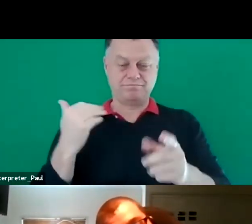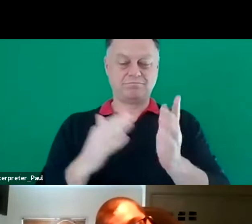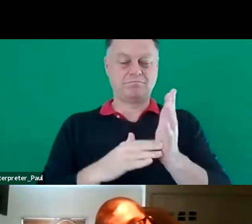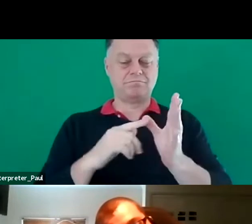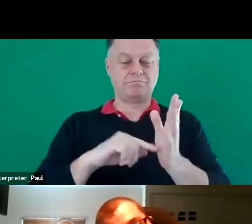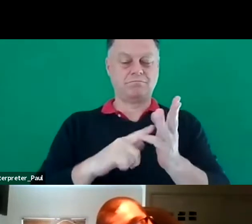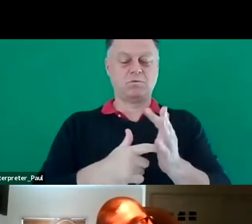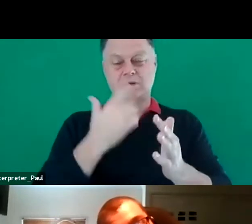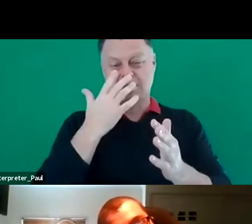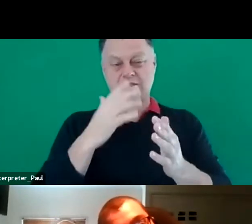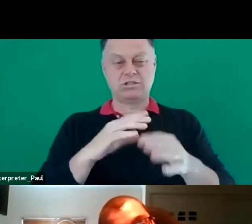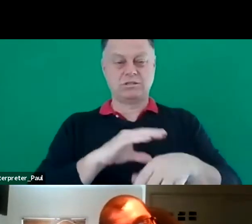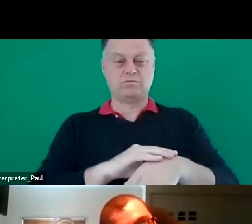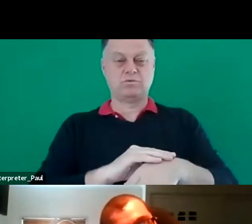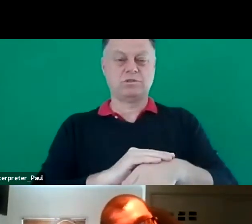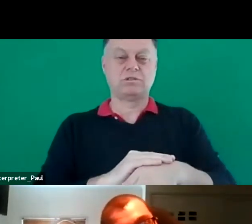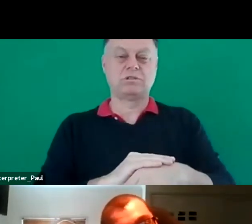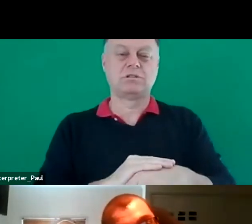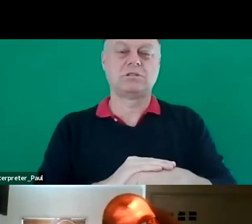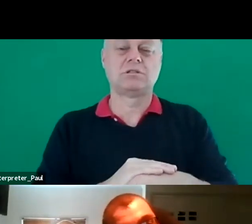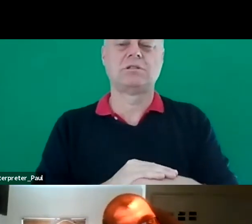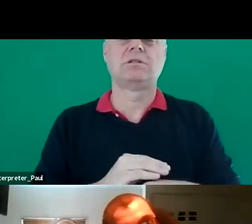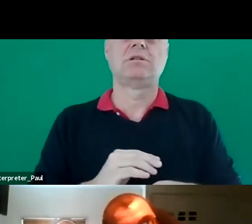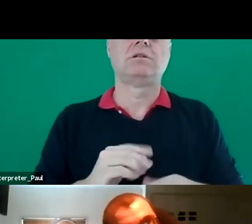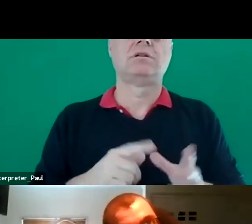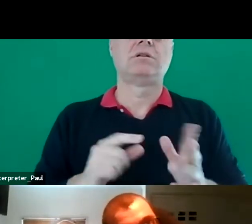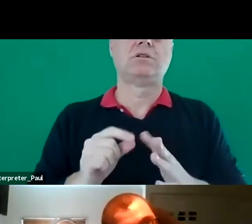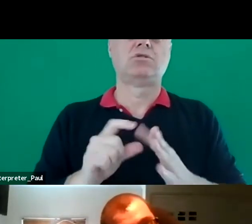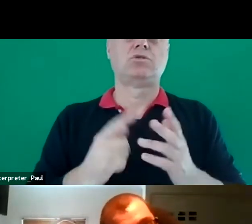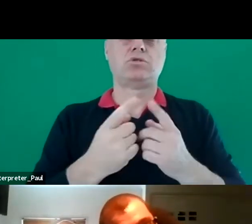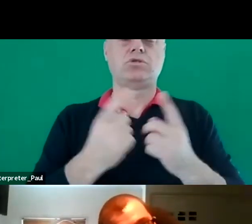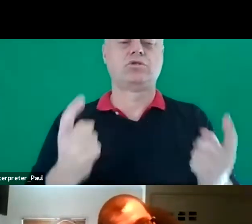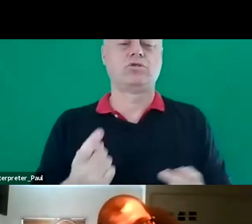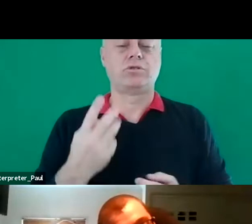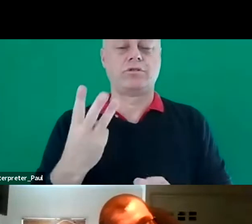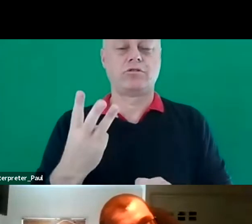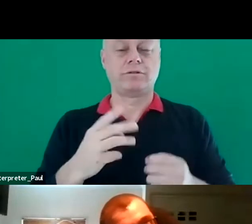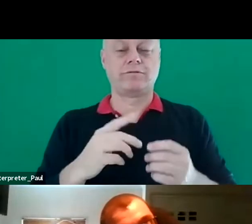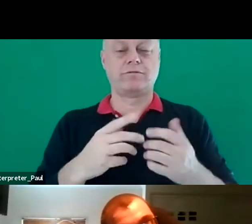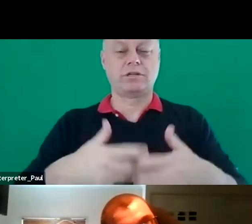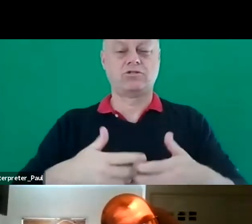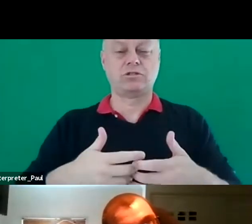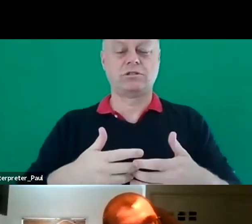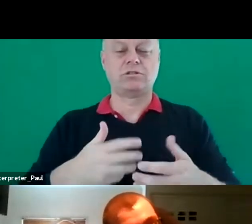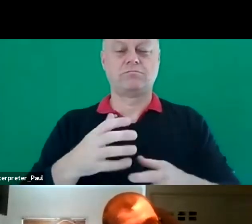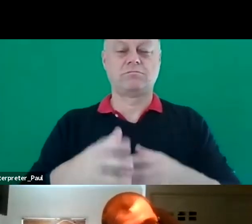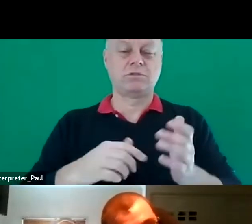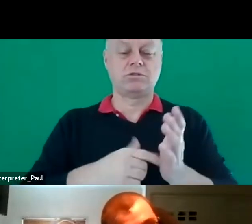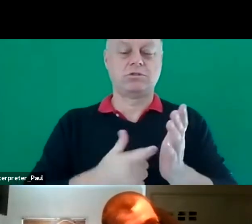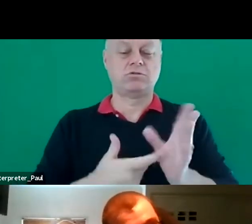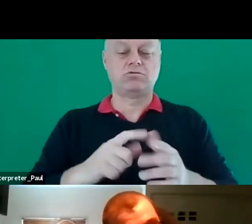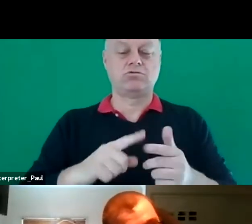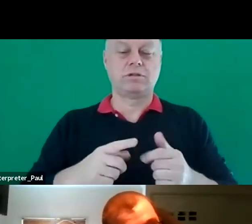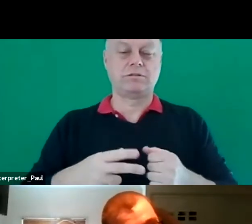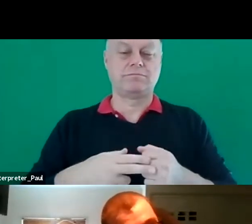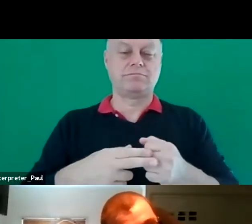age apprentice, completing his Certificate III in Engineering Mechanical Trade Maintenance